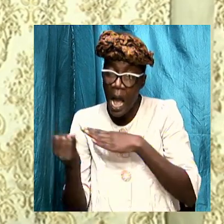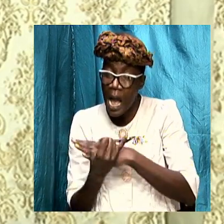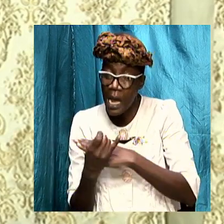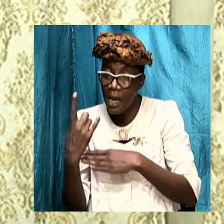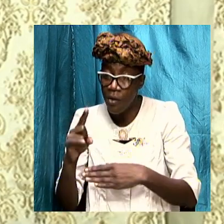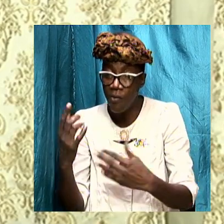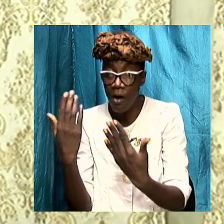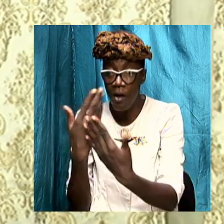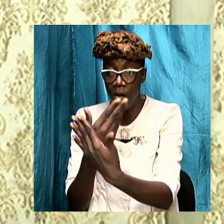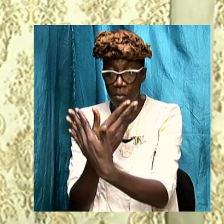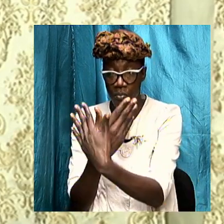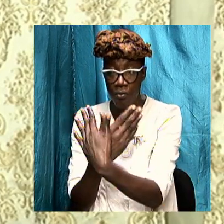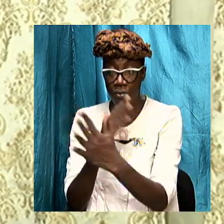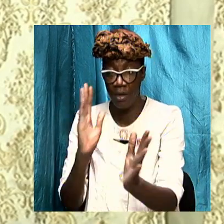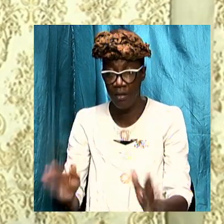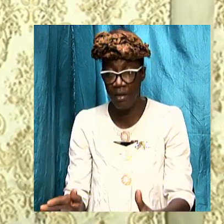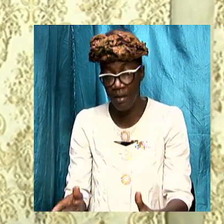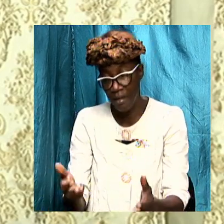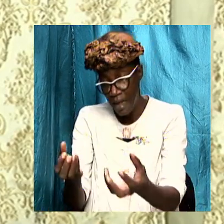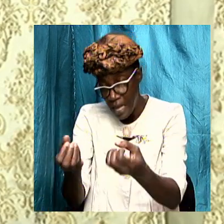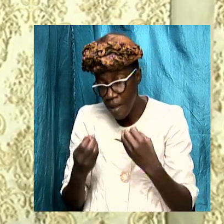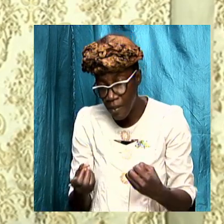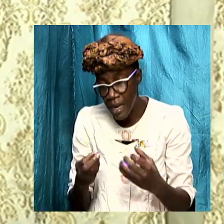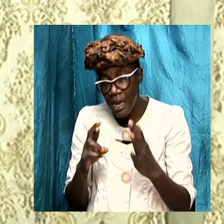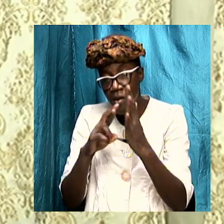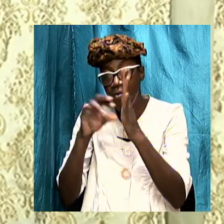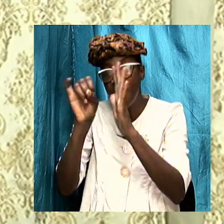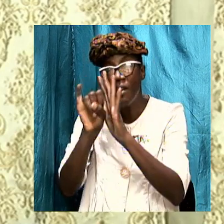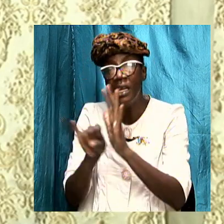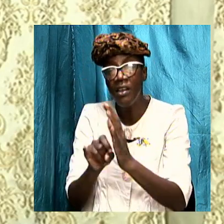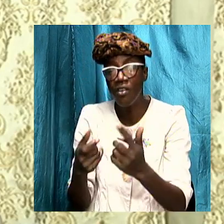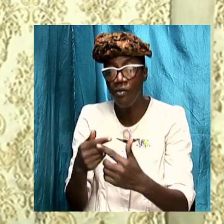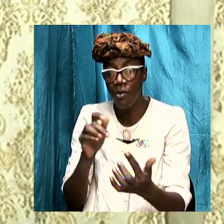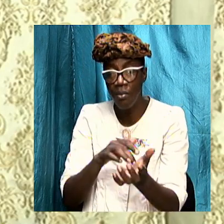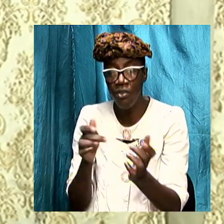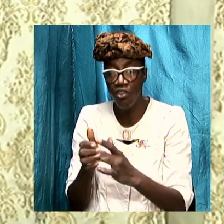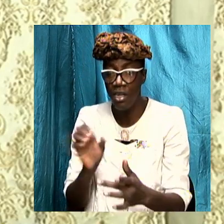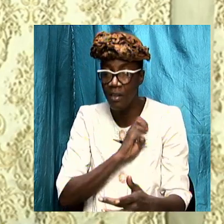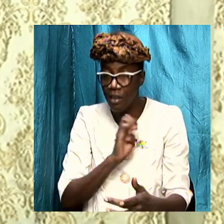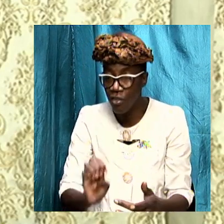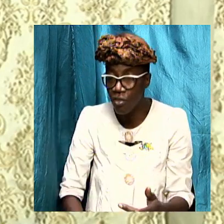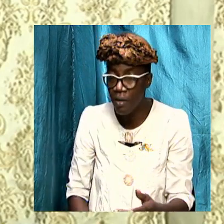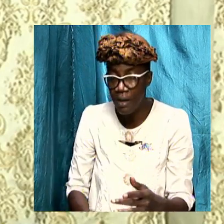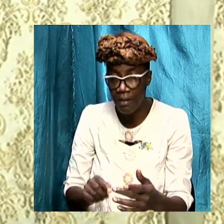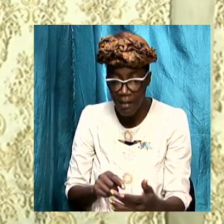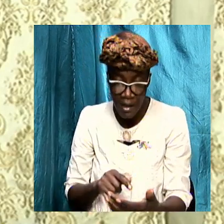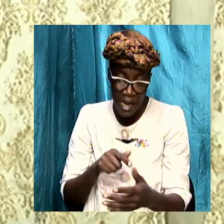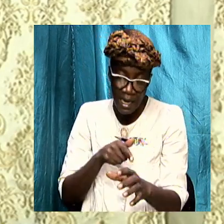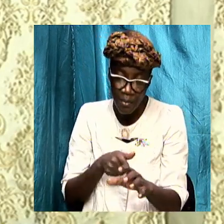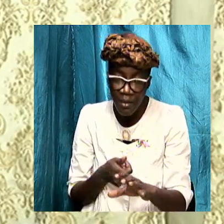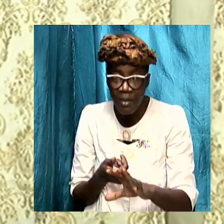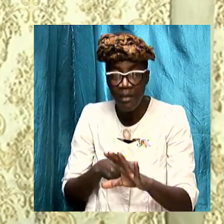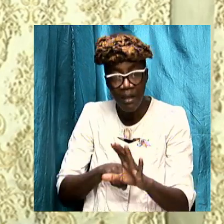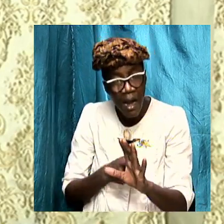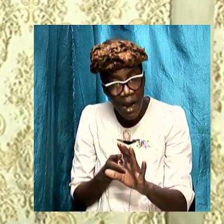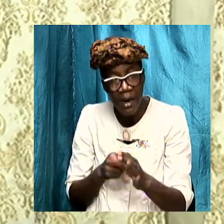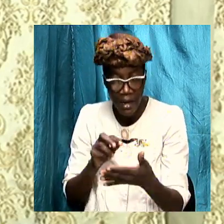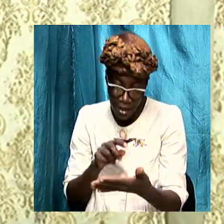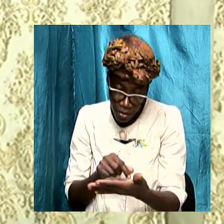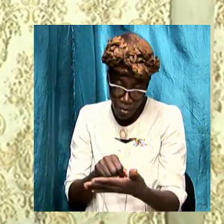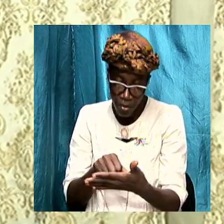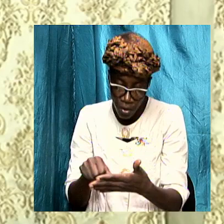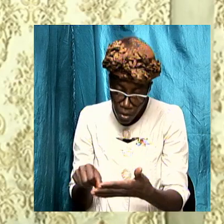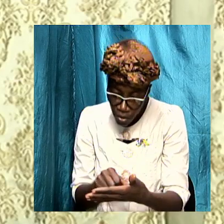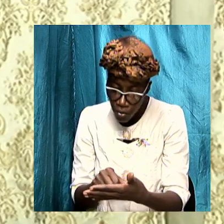got this revelation from Jesus Christ and he started to write so he